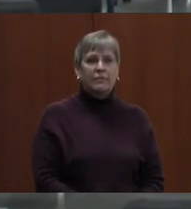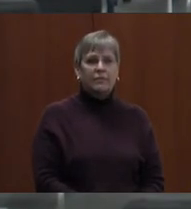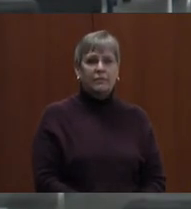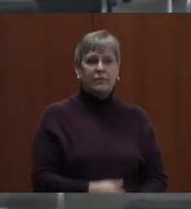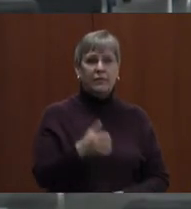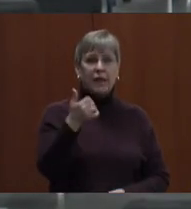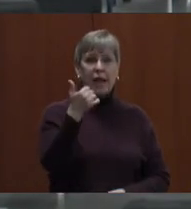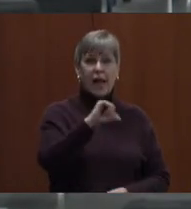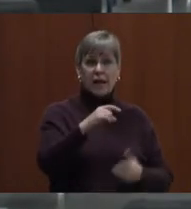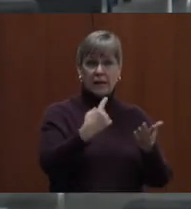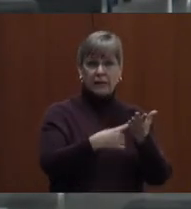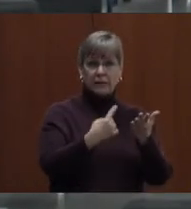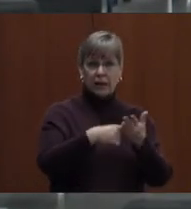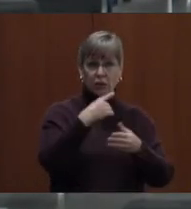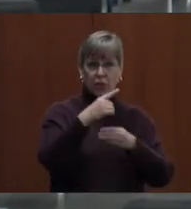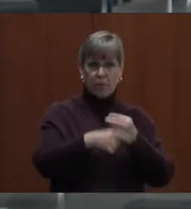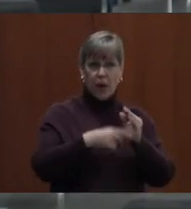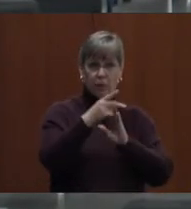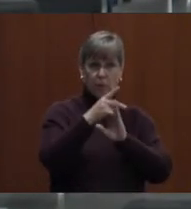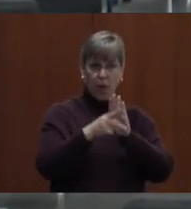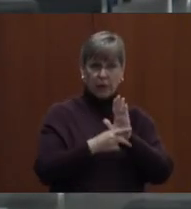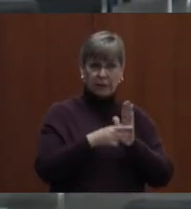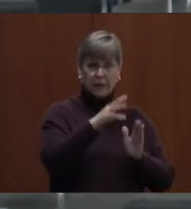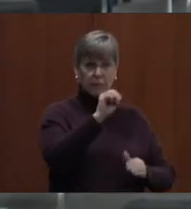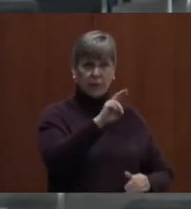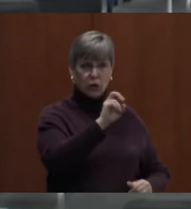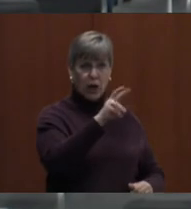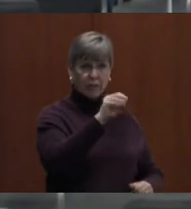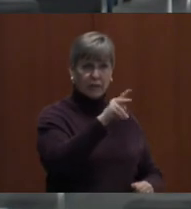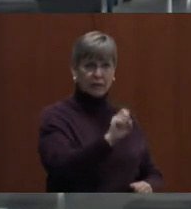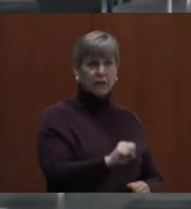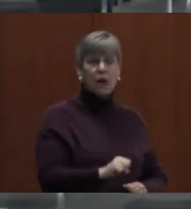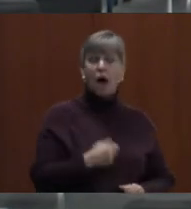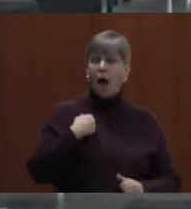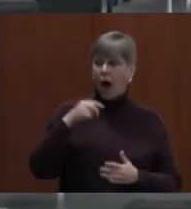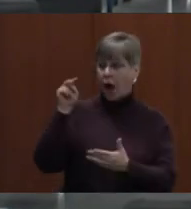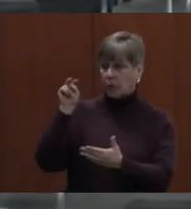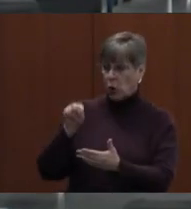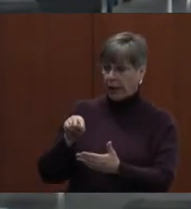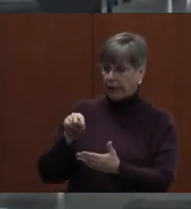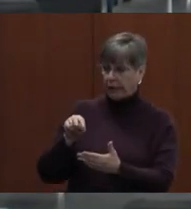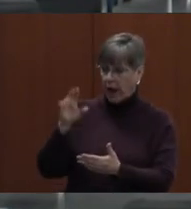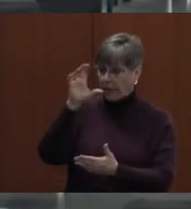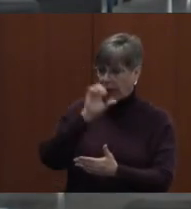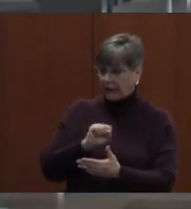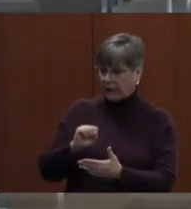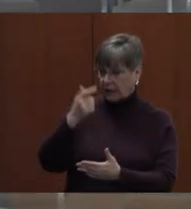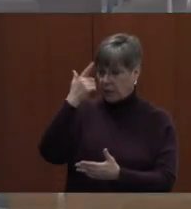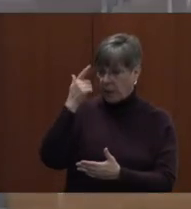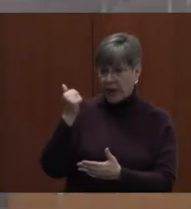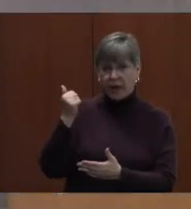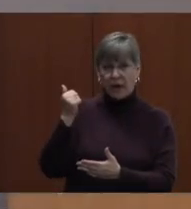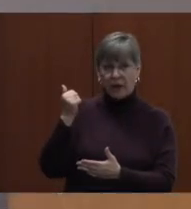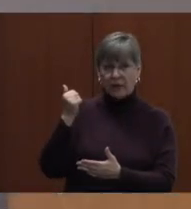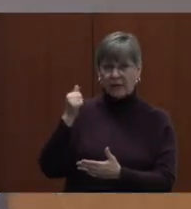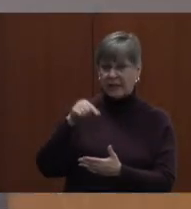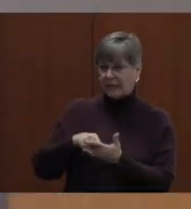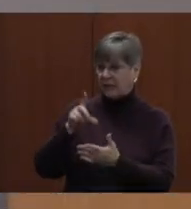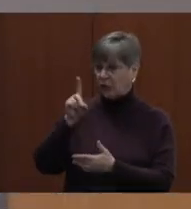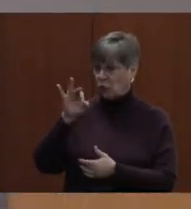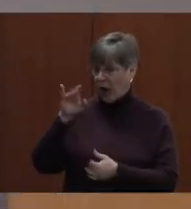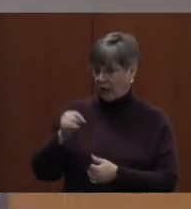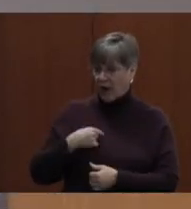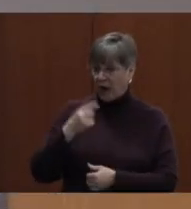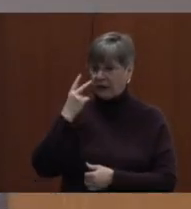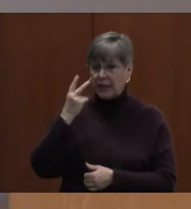Any discussion about the policy? Mr. Evans? Yeah, I'm looking, I'm guessing it's just because it's, this is just the draft. I